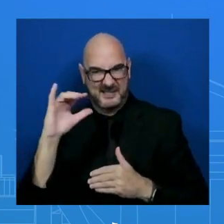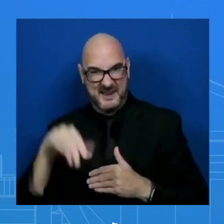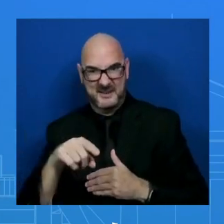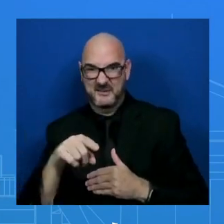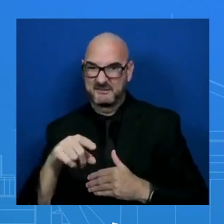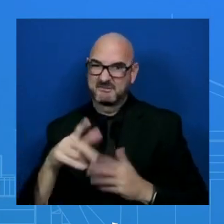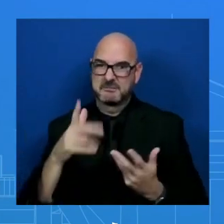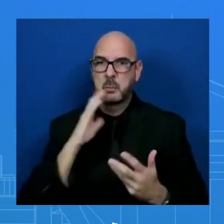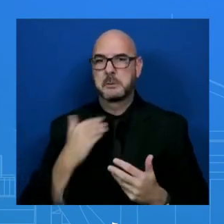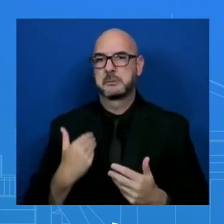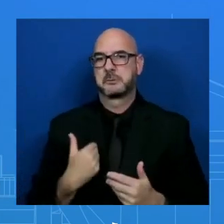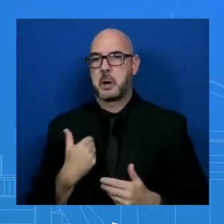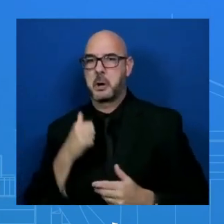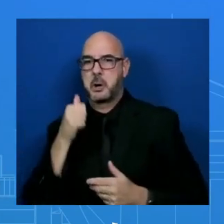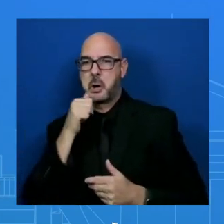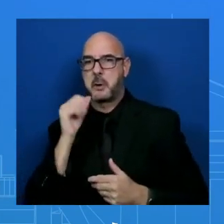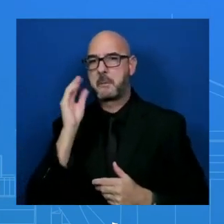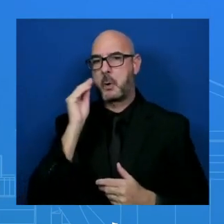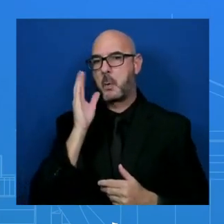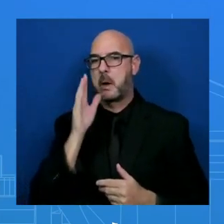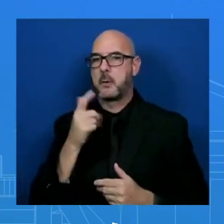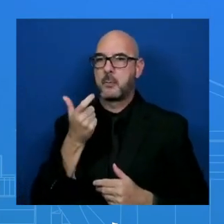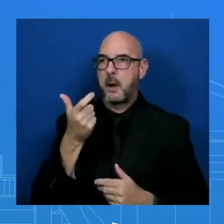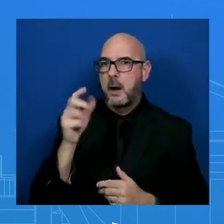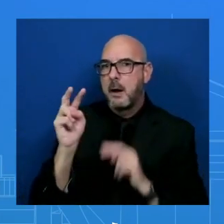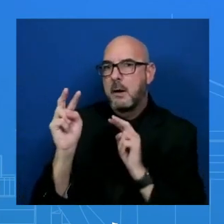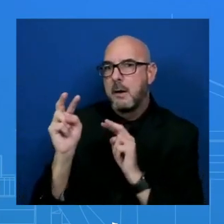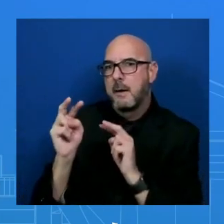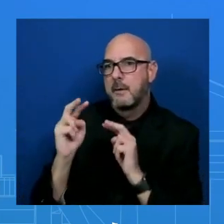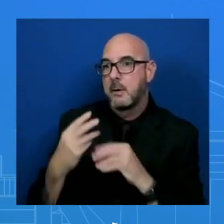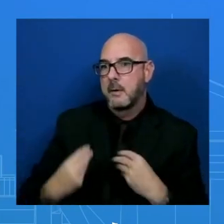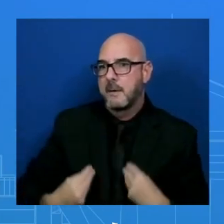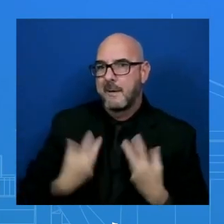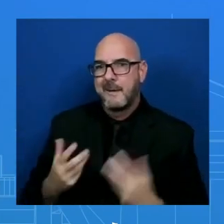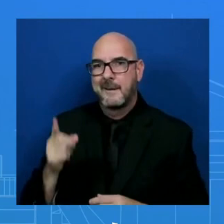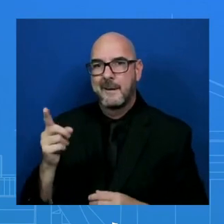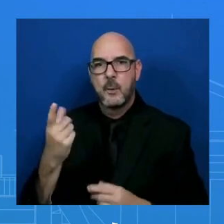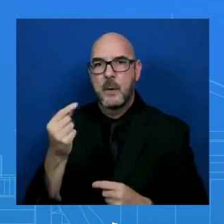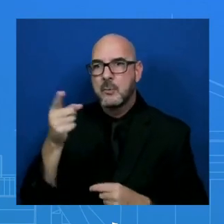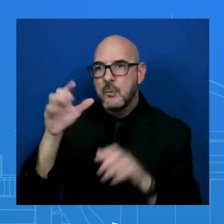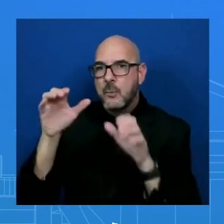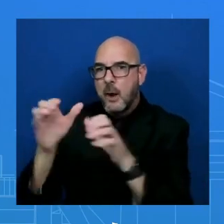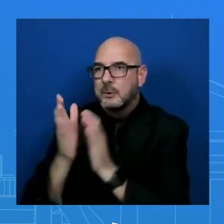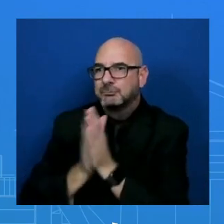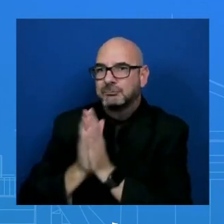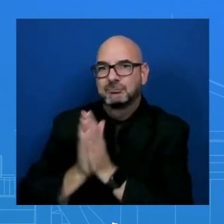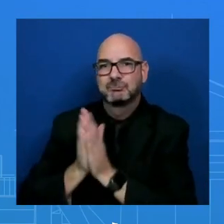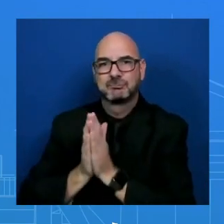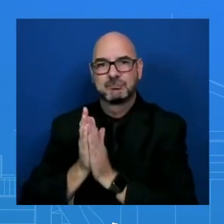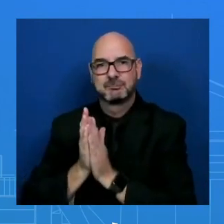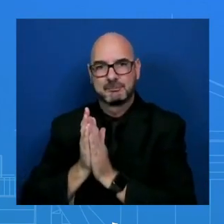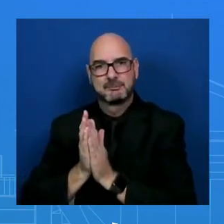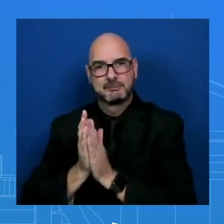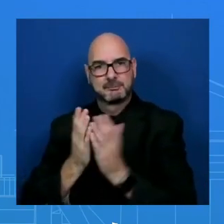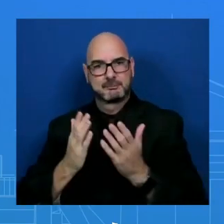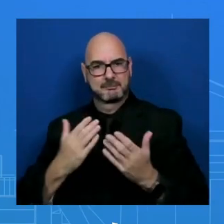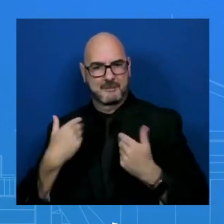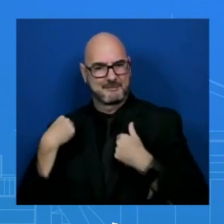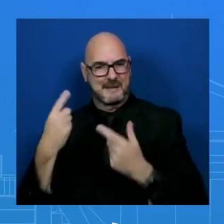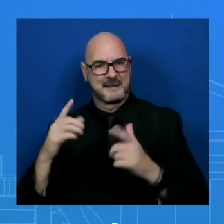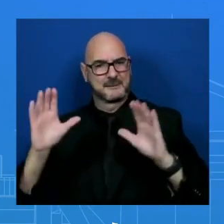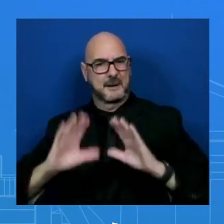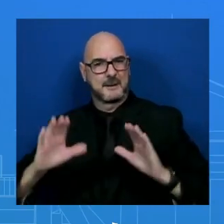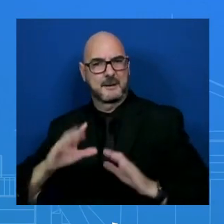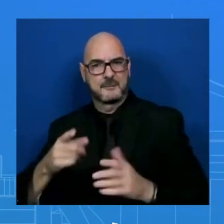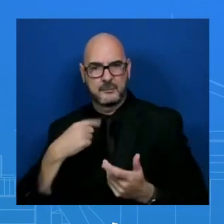watch you and hopefully be inspired by everything that you do every Sunday. So – as they have been these past 10 years. thank